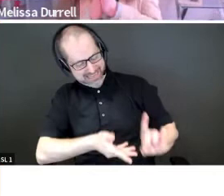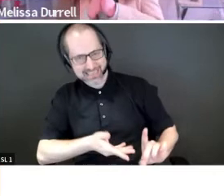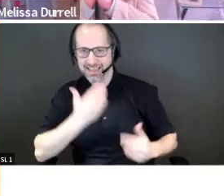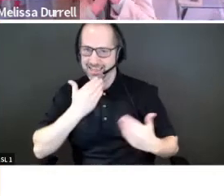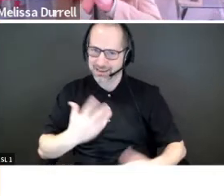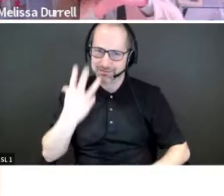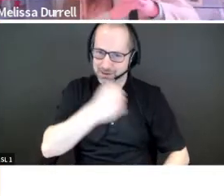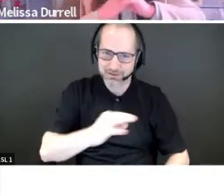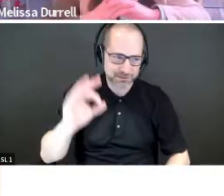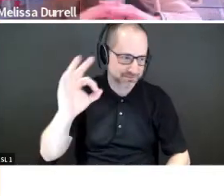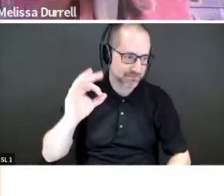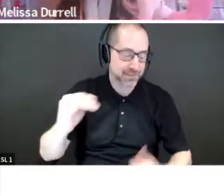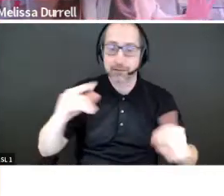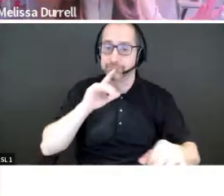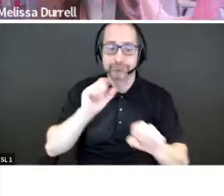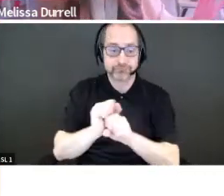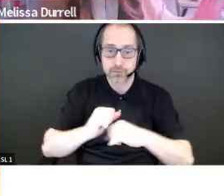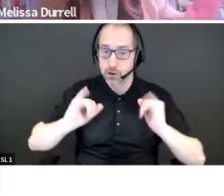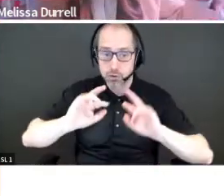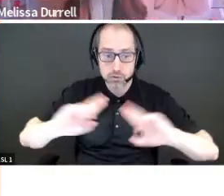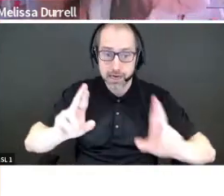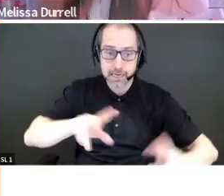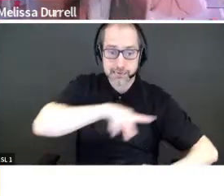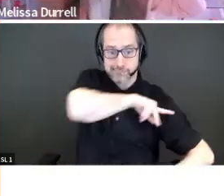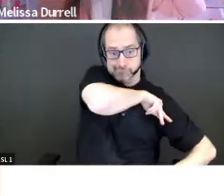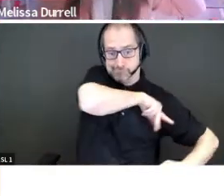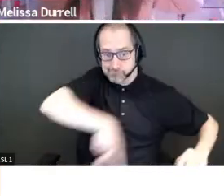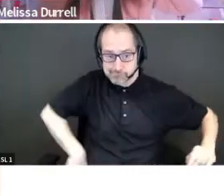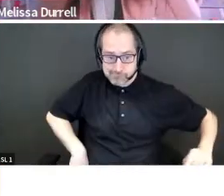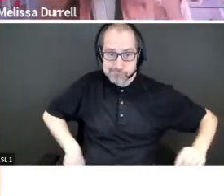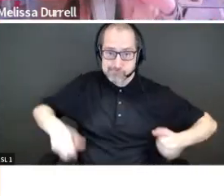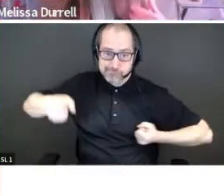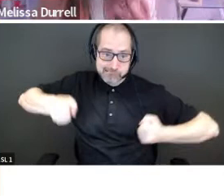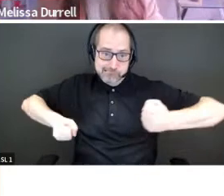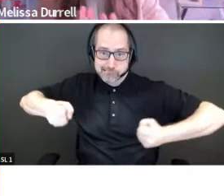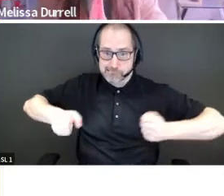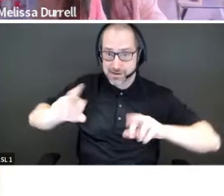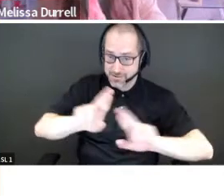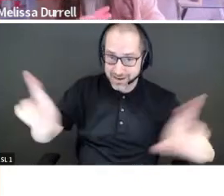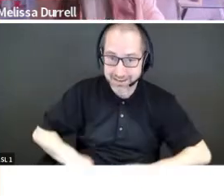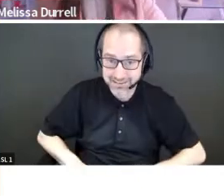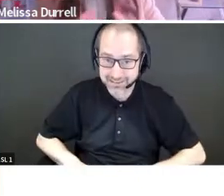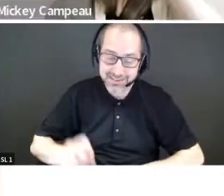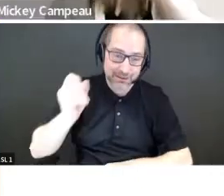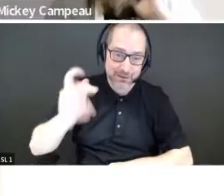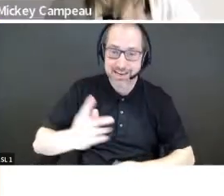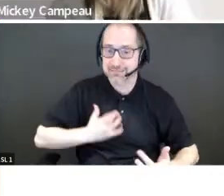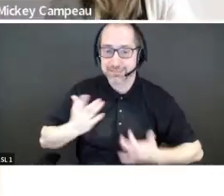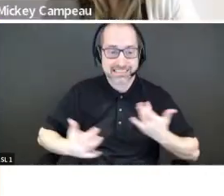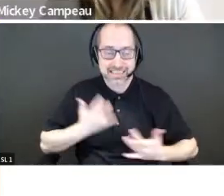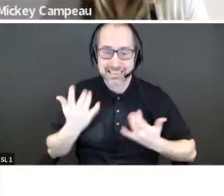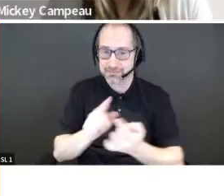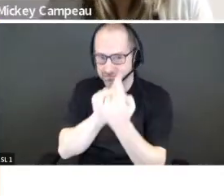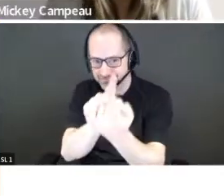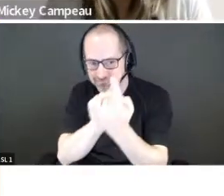Awesome. All right. Here we go, everyone. Buckle up. We're in for a ride. I'm super excited to be with you today. And to tell